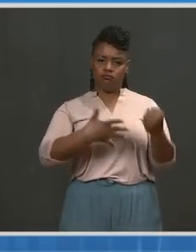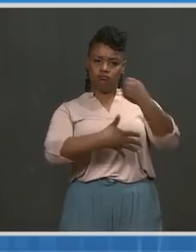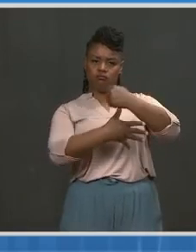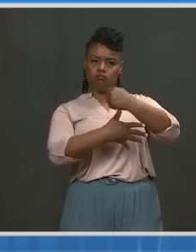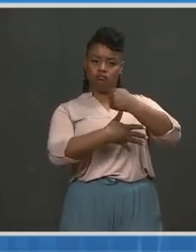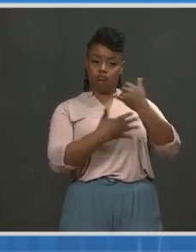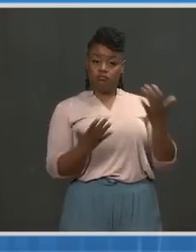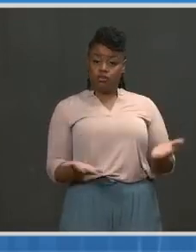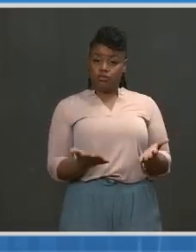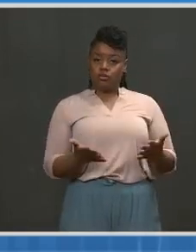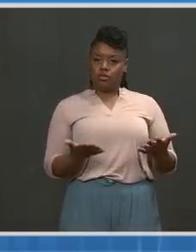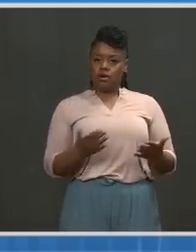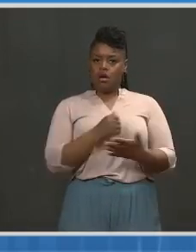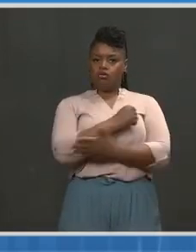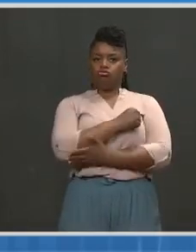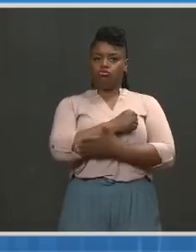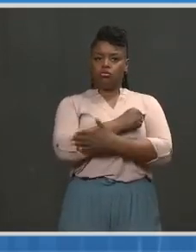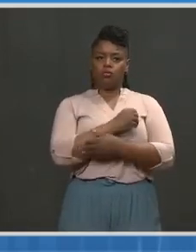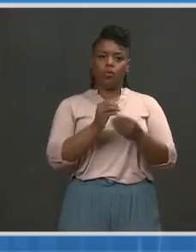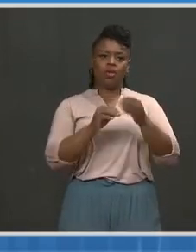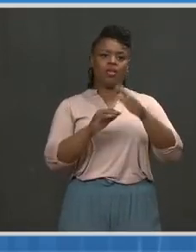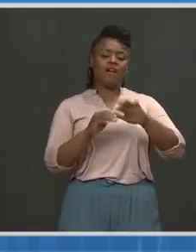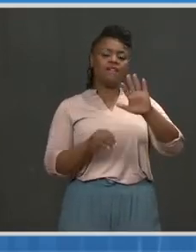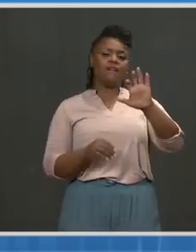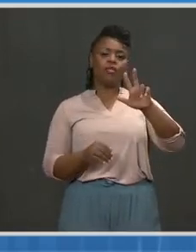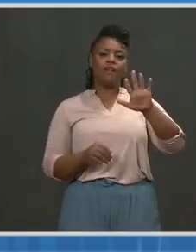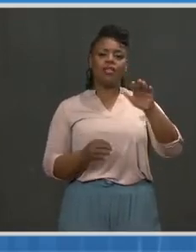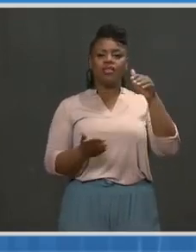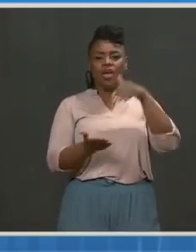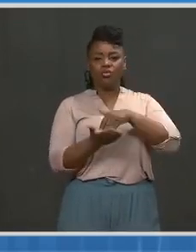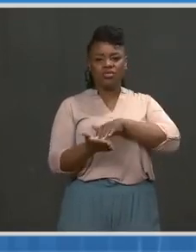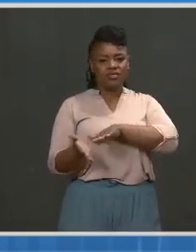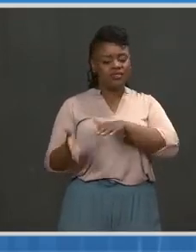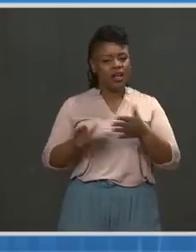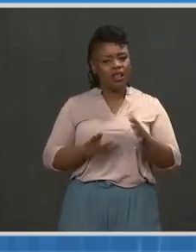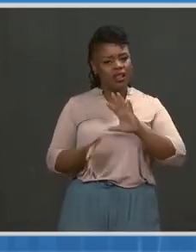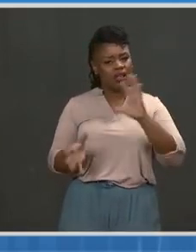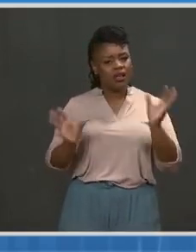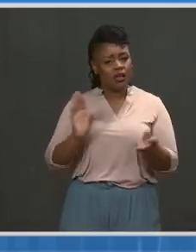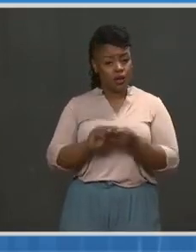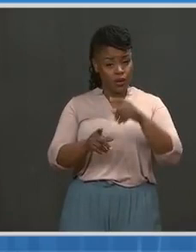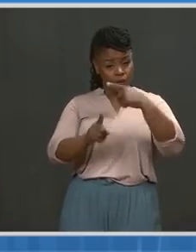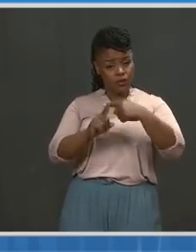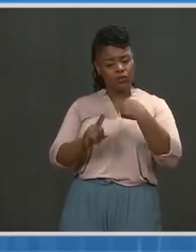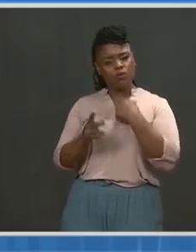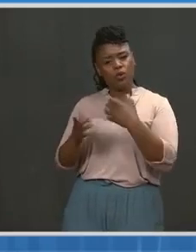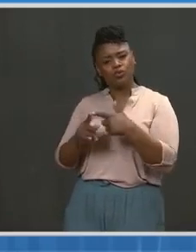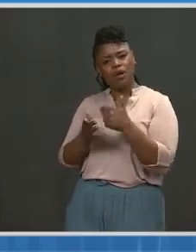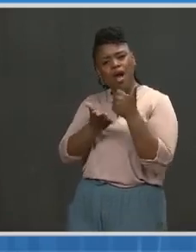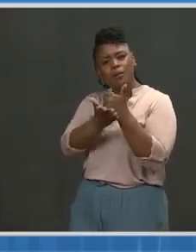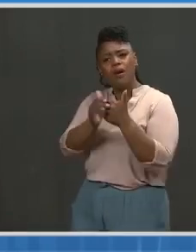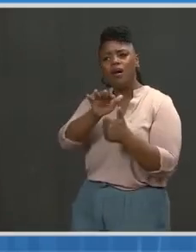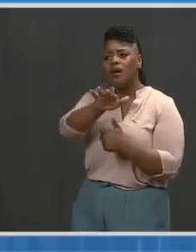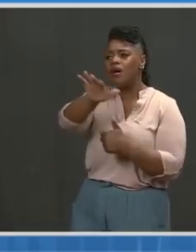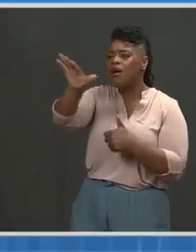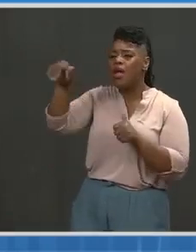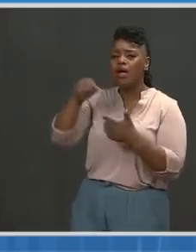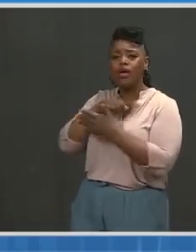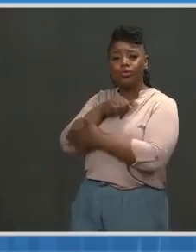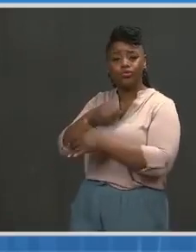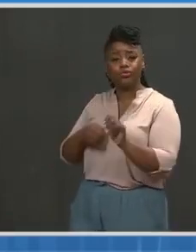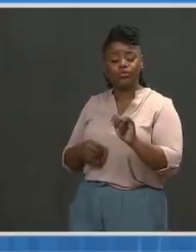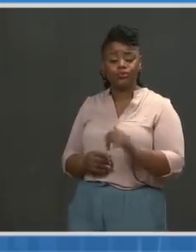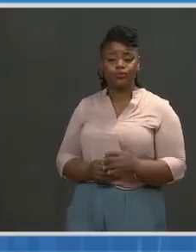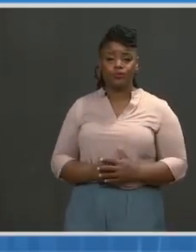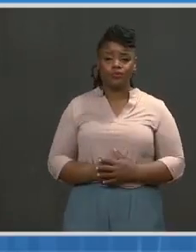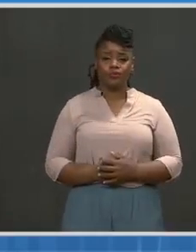deaths, we will obviously in the future have surplus vaccine, and there certainly is a consideration for making that vaccine available to